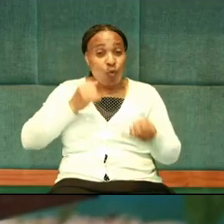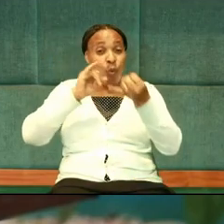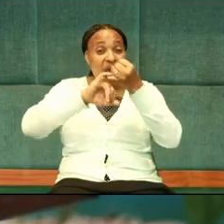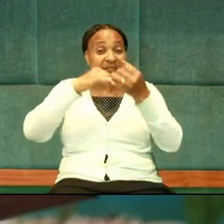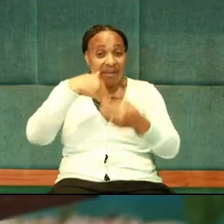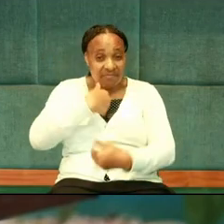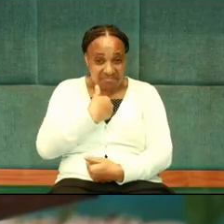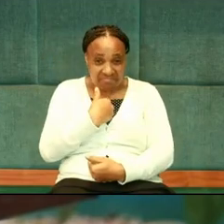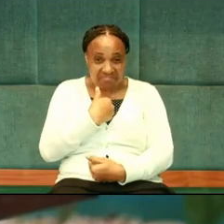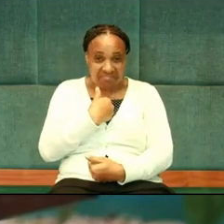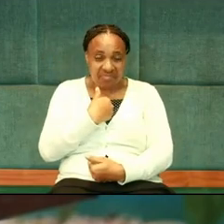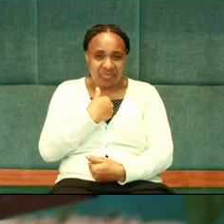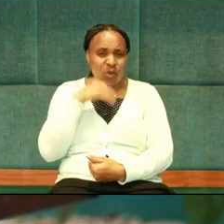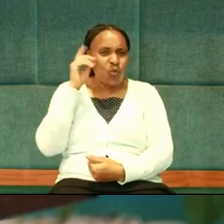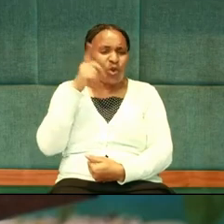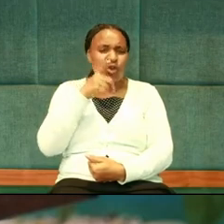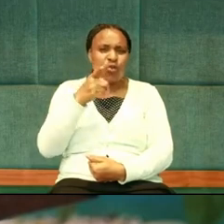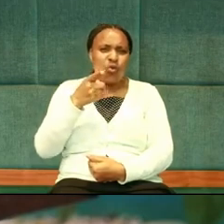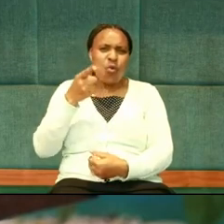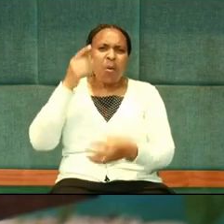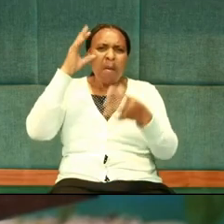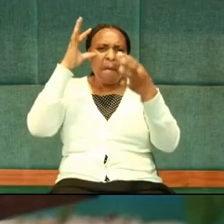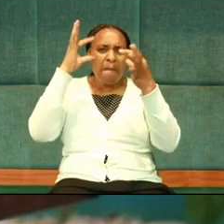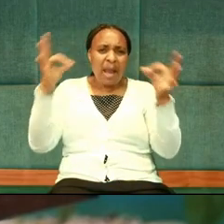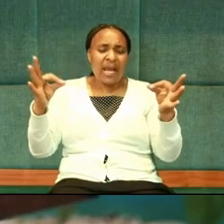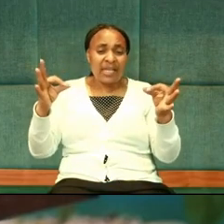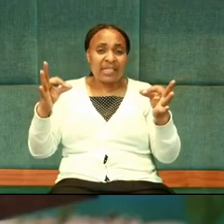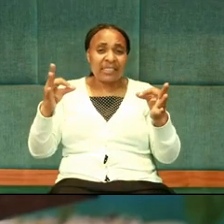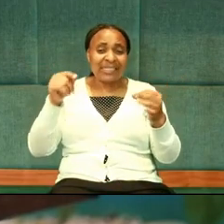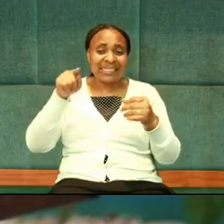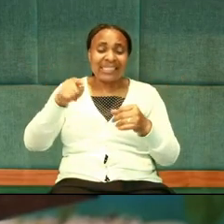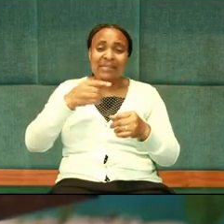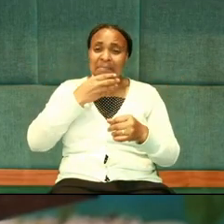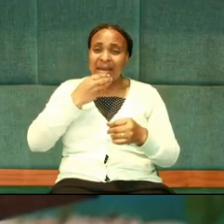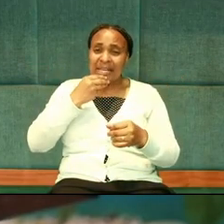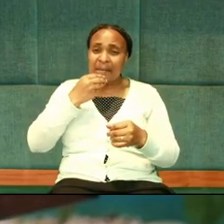Will you marry this man, make him a better person?